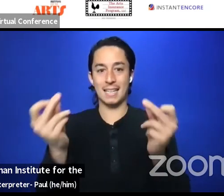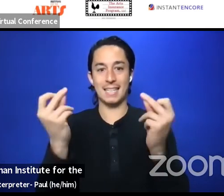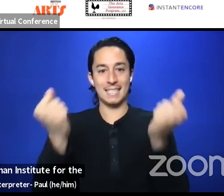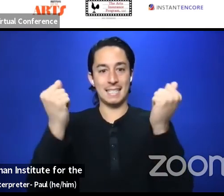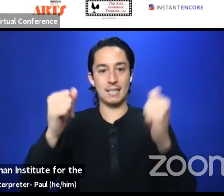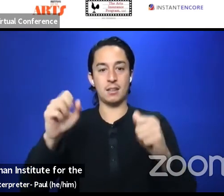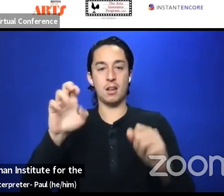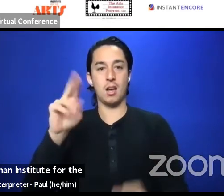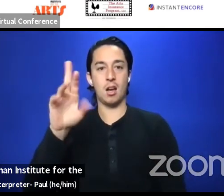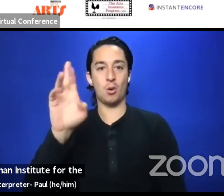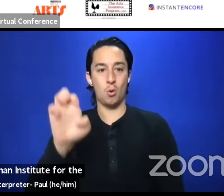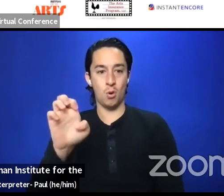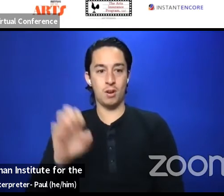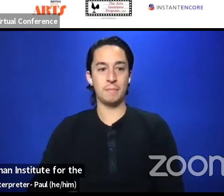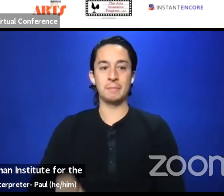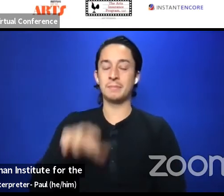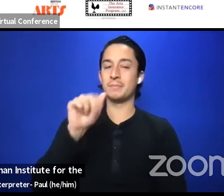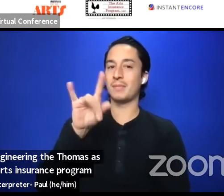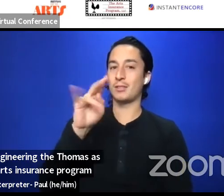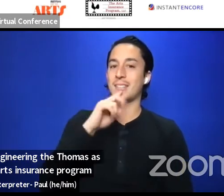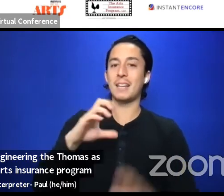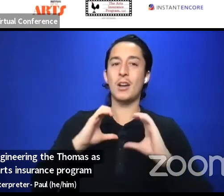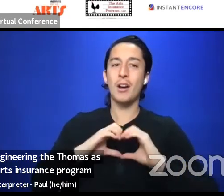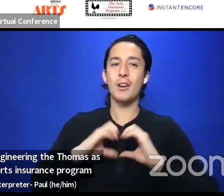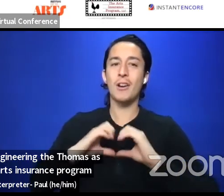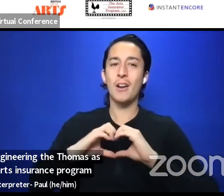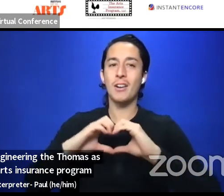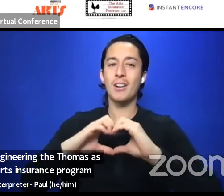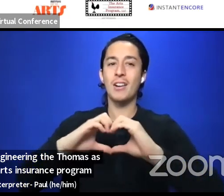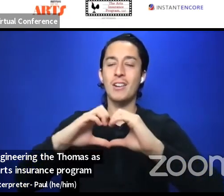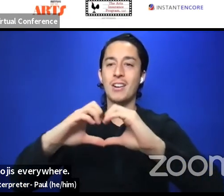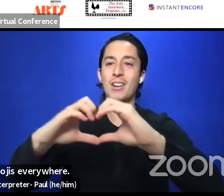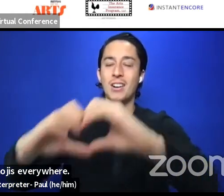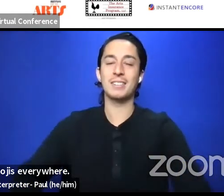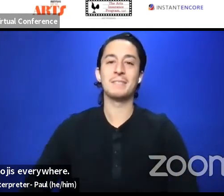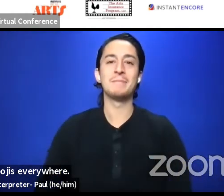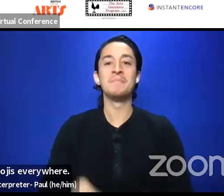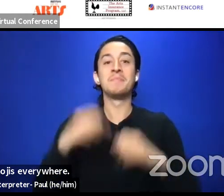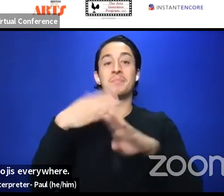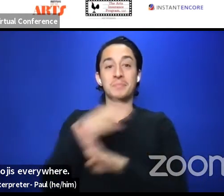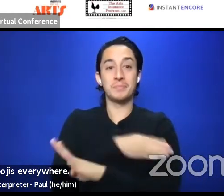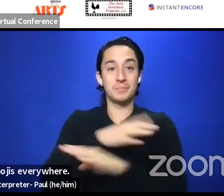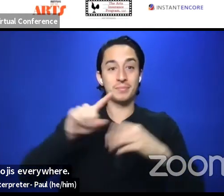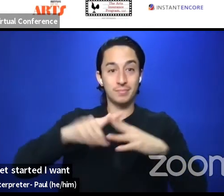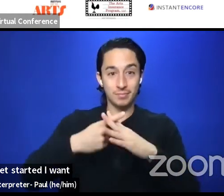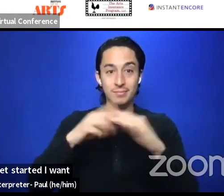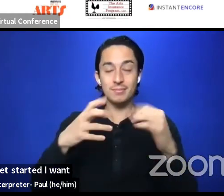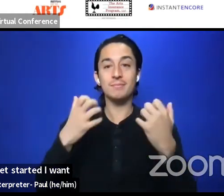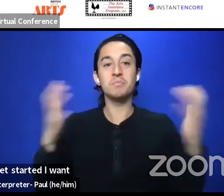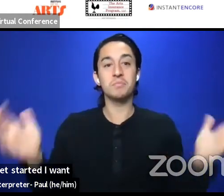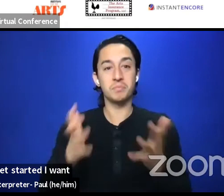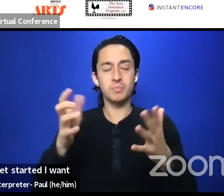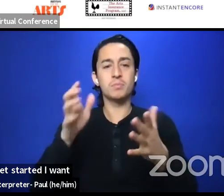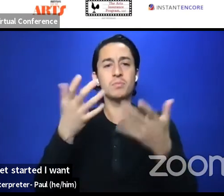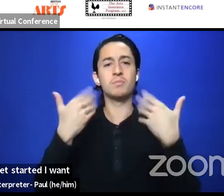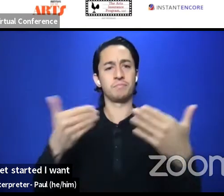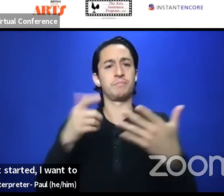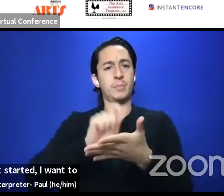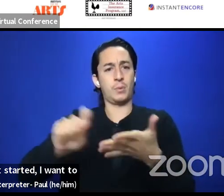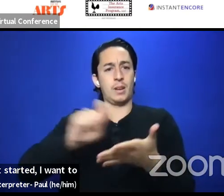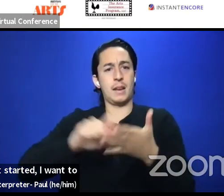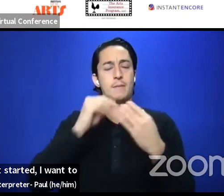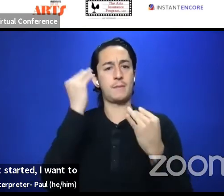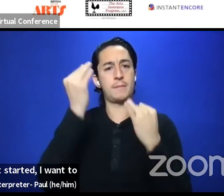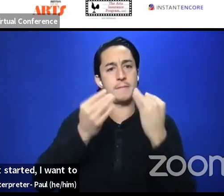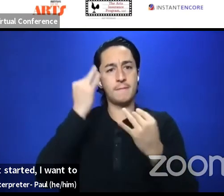Heart emojis everywhere. Thank you. Now, before we get started, I want to encourage you to write down reflections, resources, and